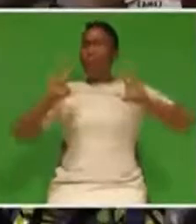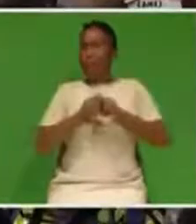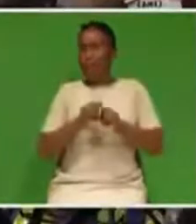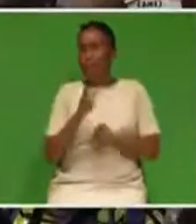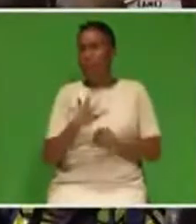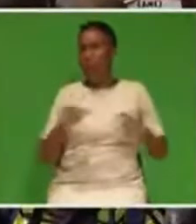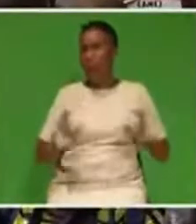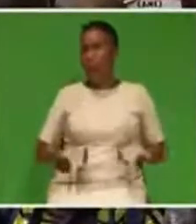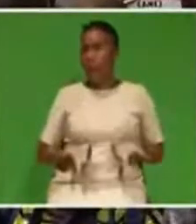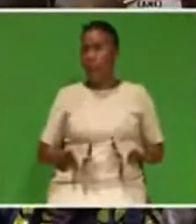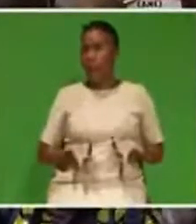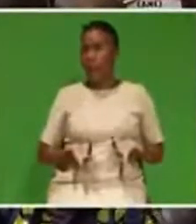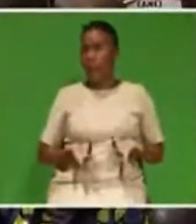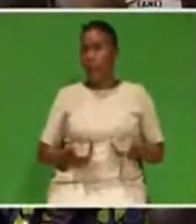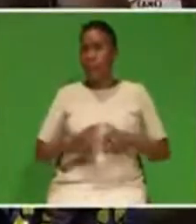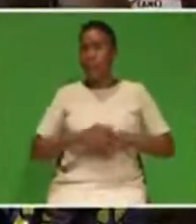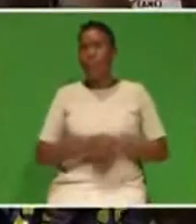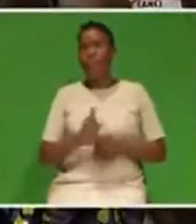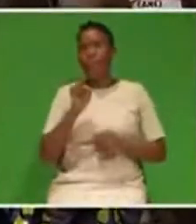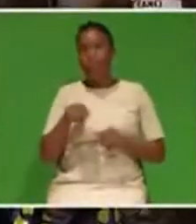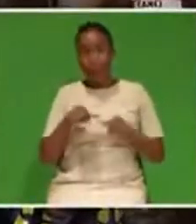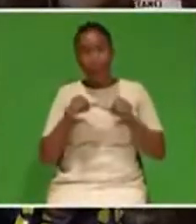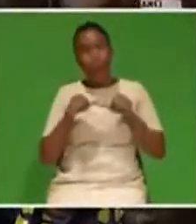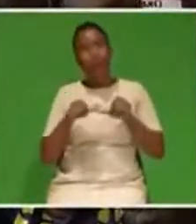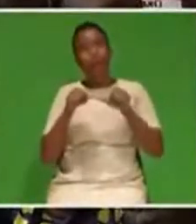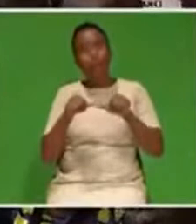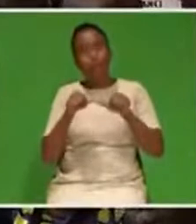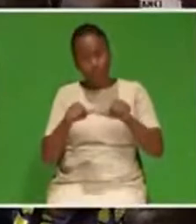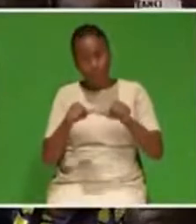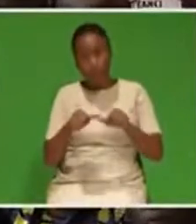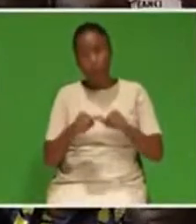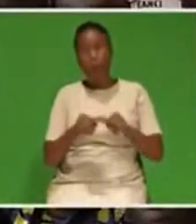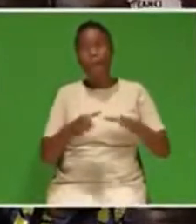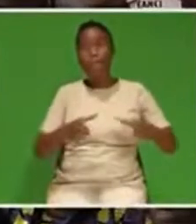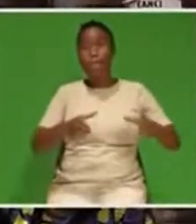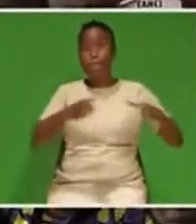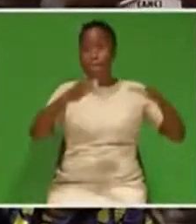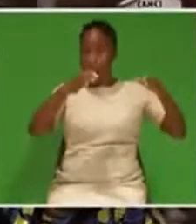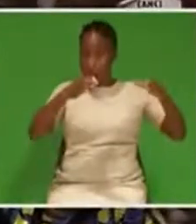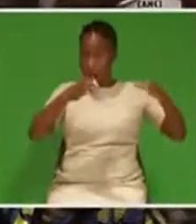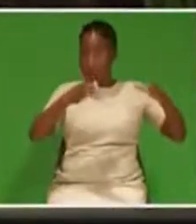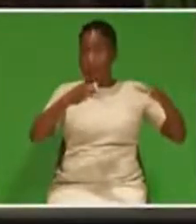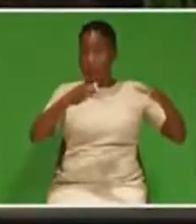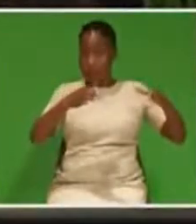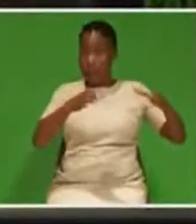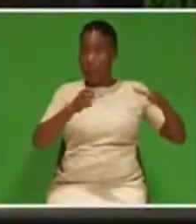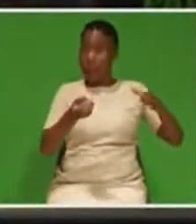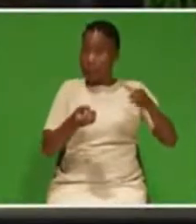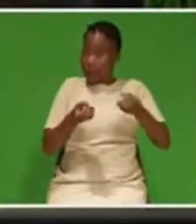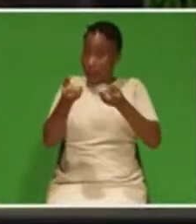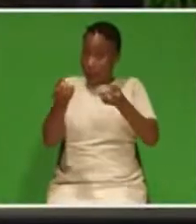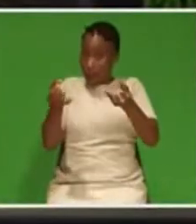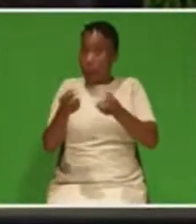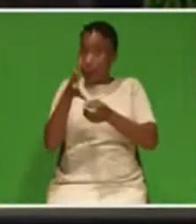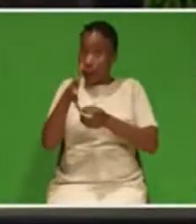And will therefore continue to provide the bulk of our baseload supply into the future.